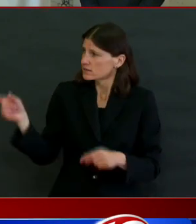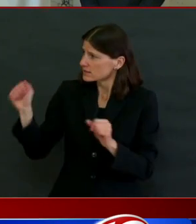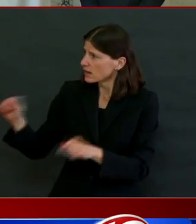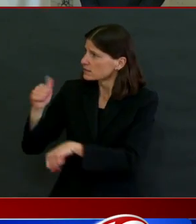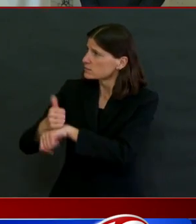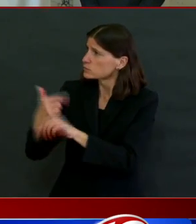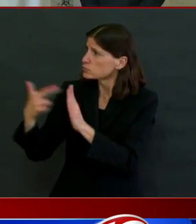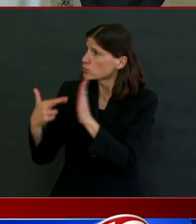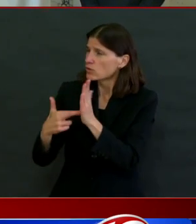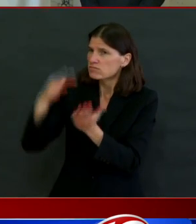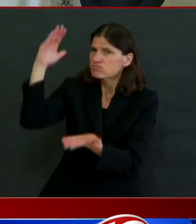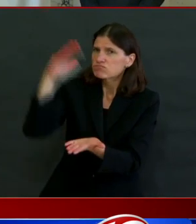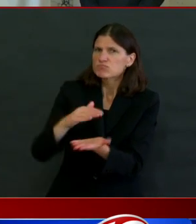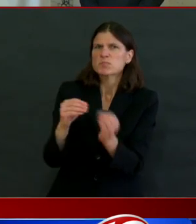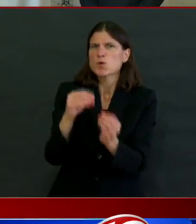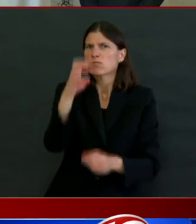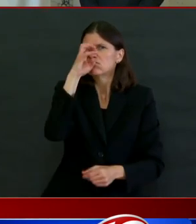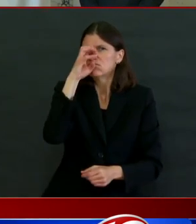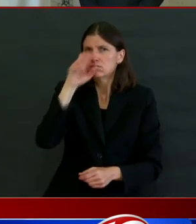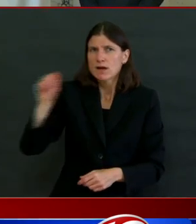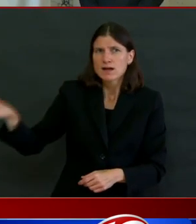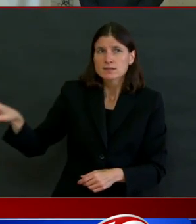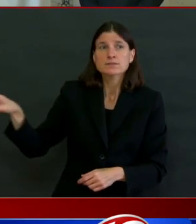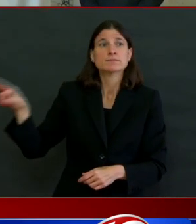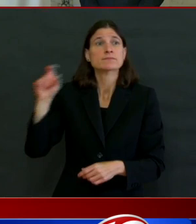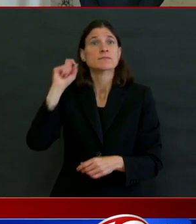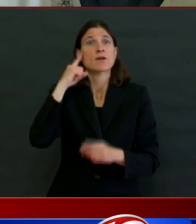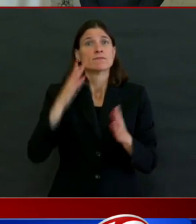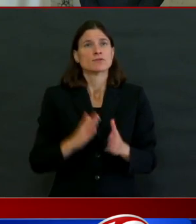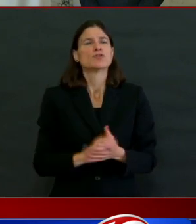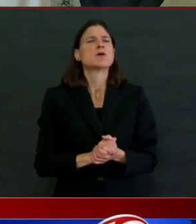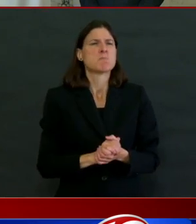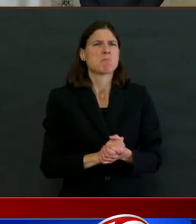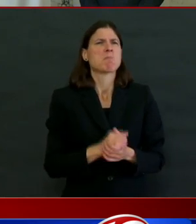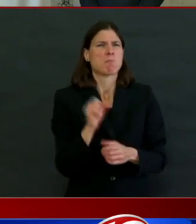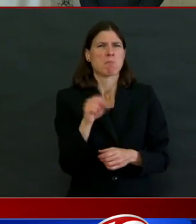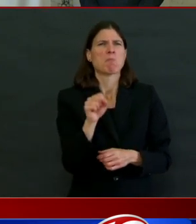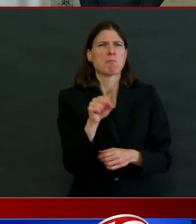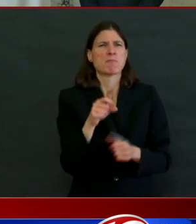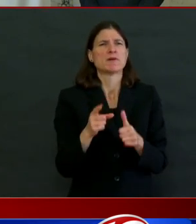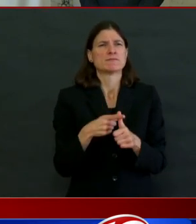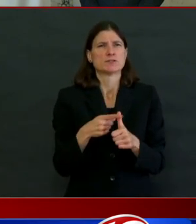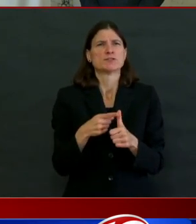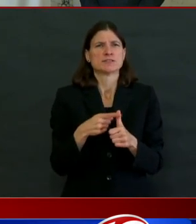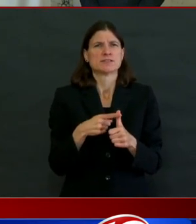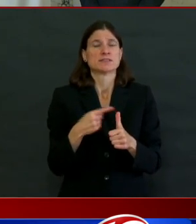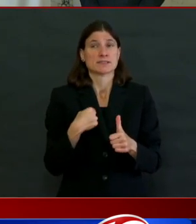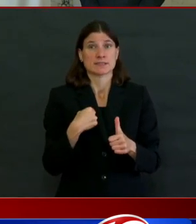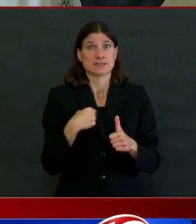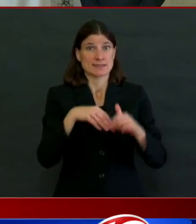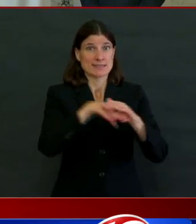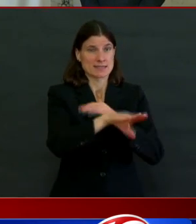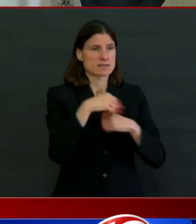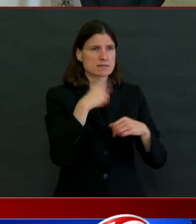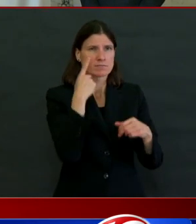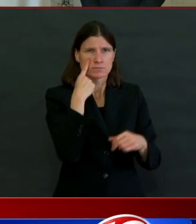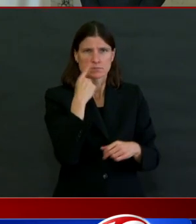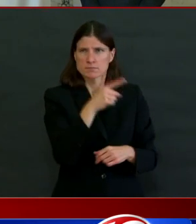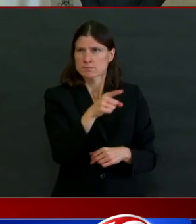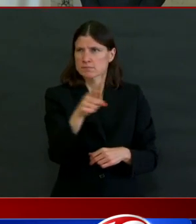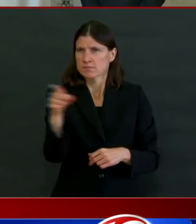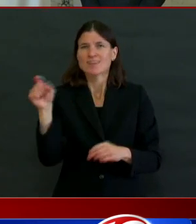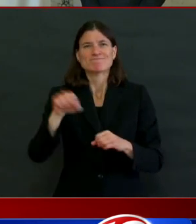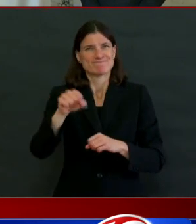It doesn't mean that what you are saying isn't true. I'm sure it is. In fact, I'd love it if you called my office and told me where you're seeing these